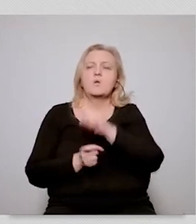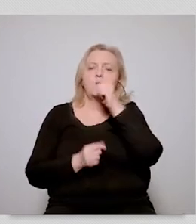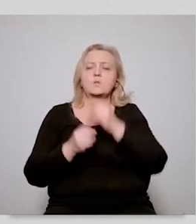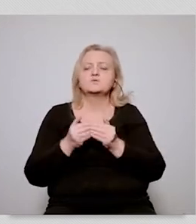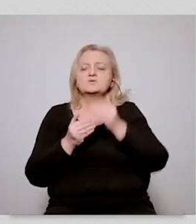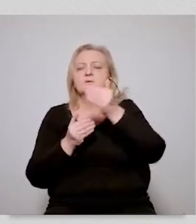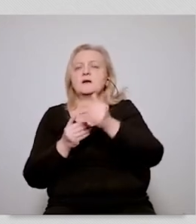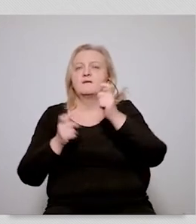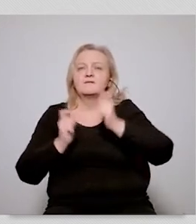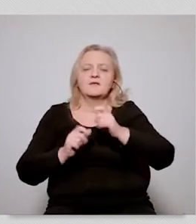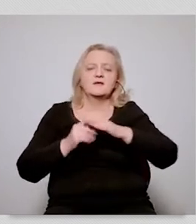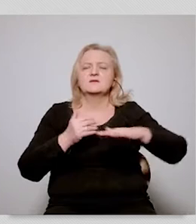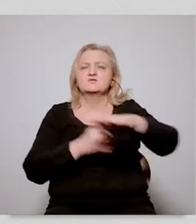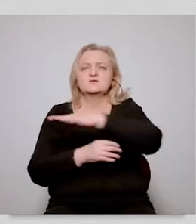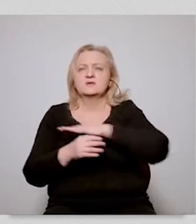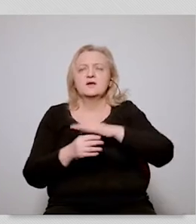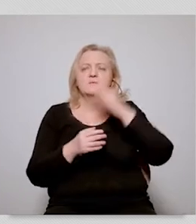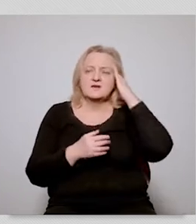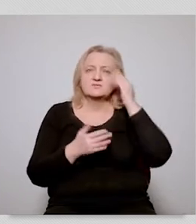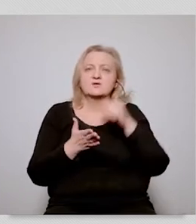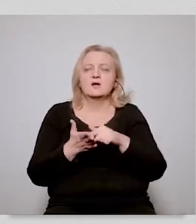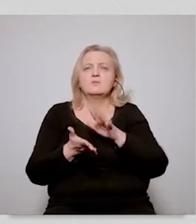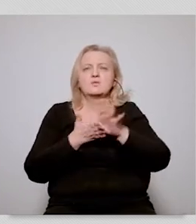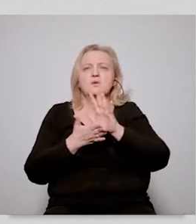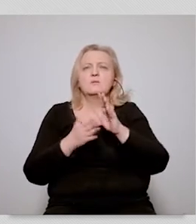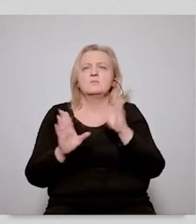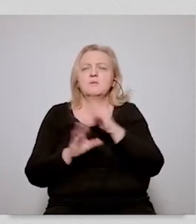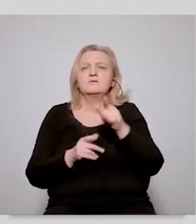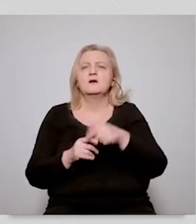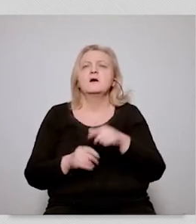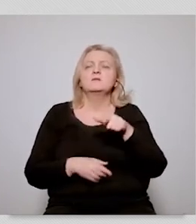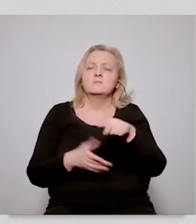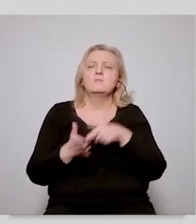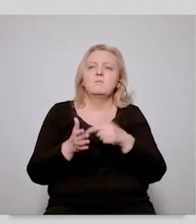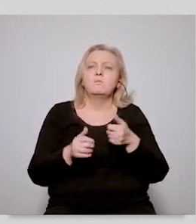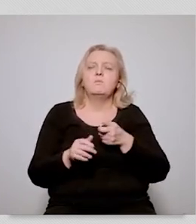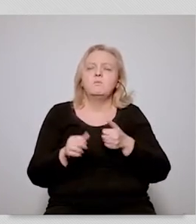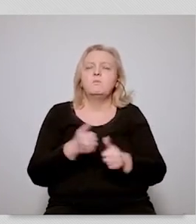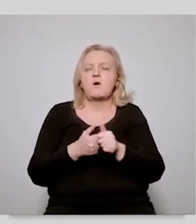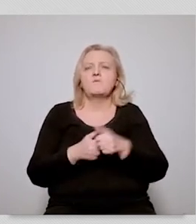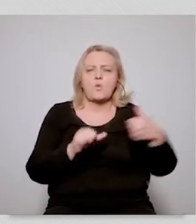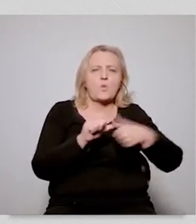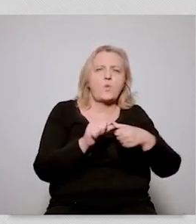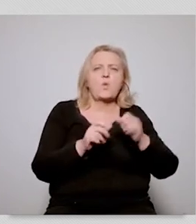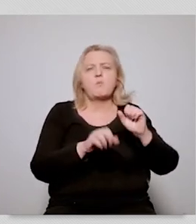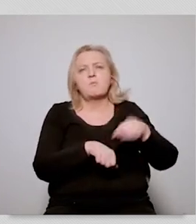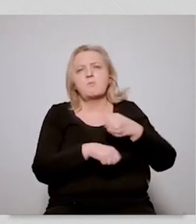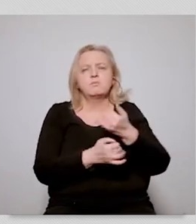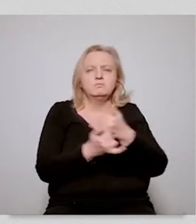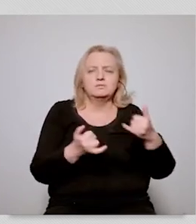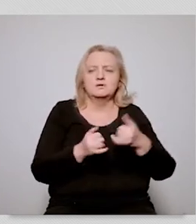cities tend to accuse people living outside uh larger cities of uh